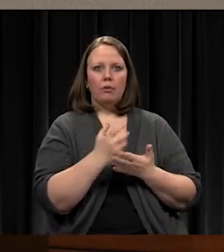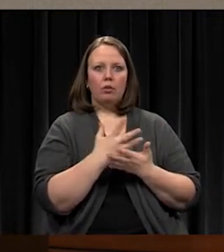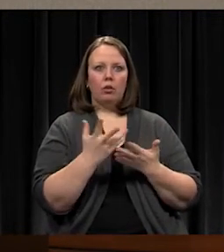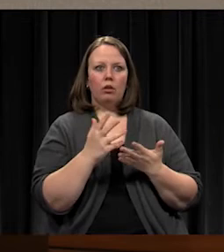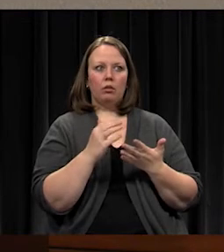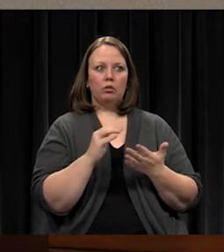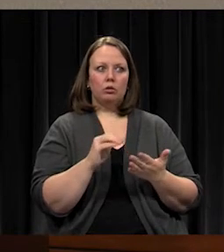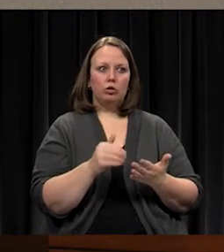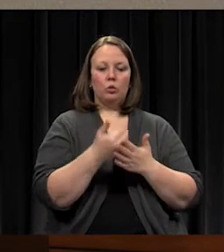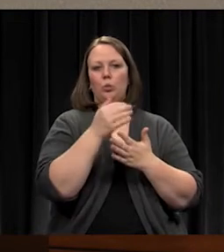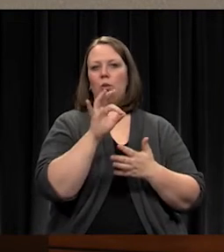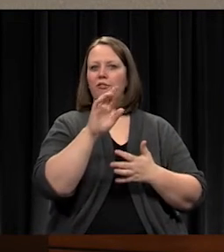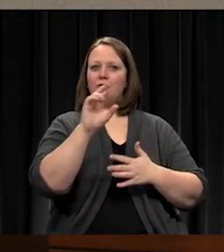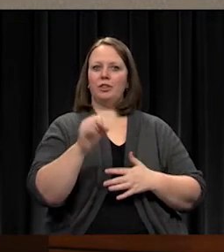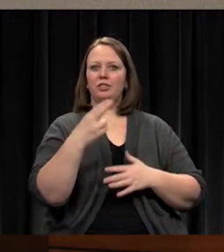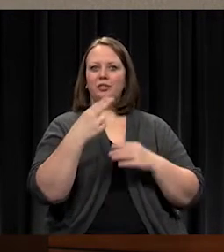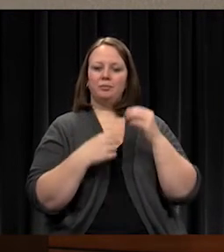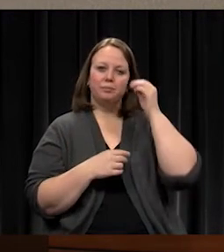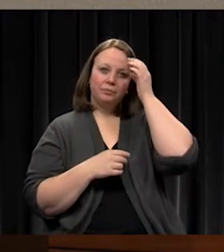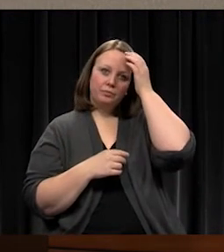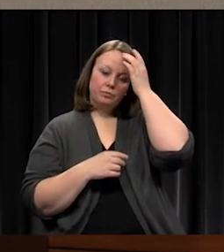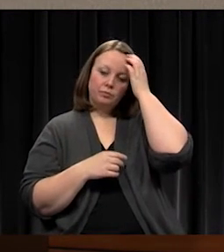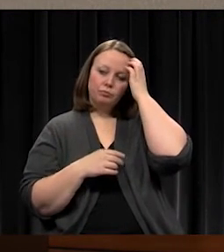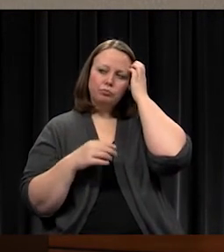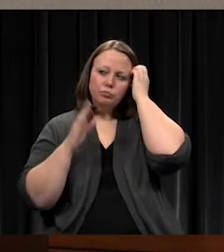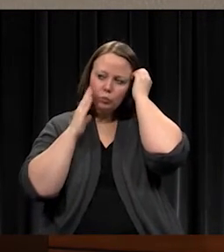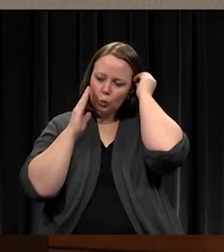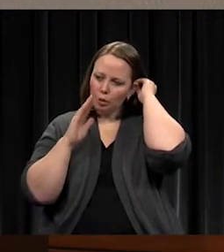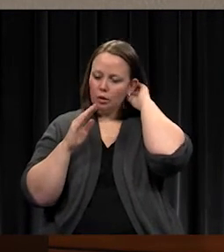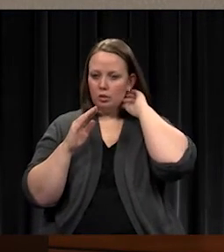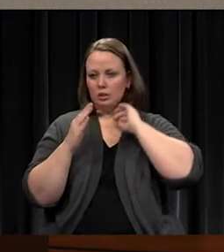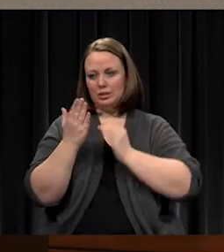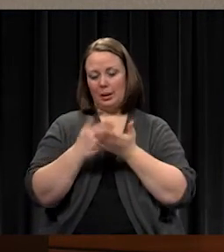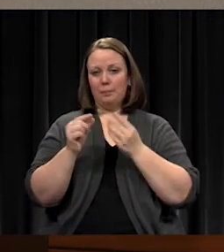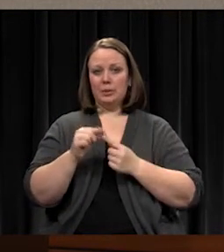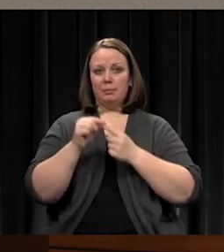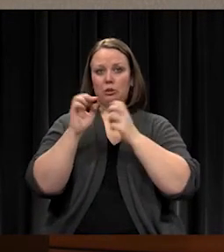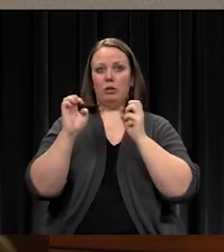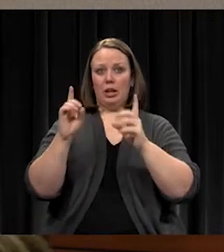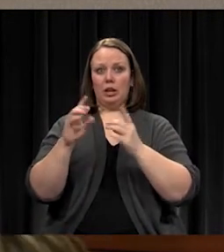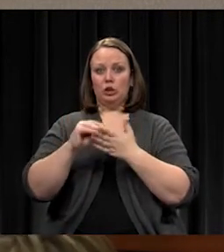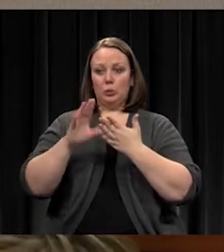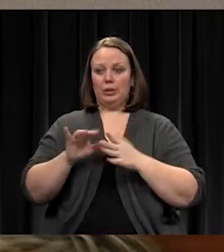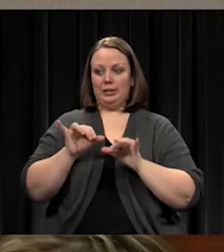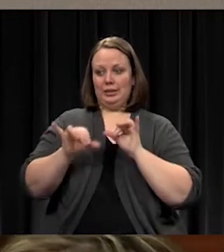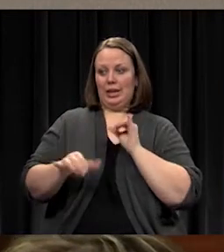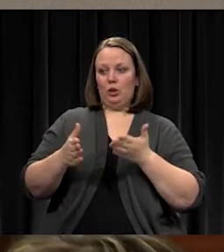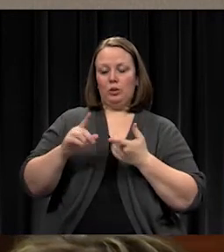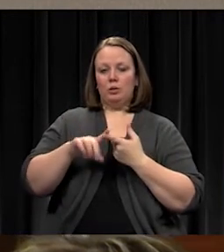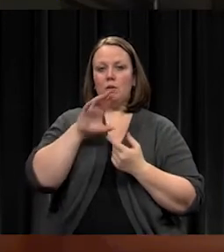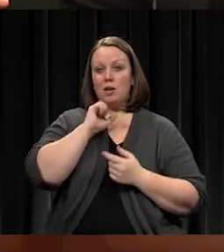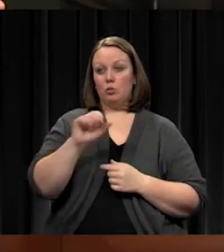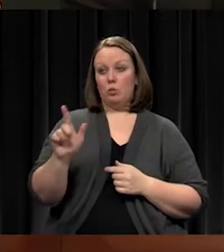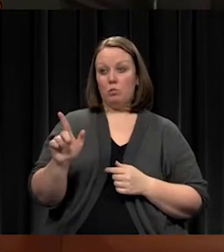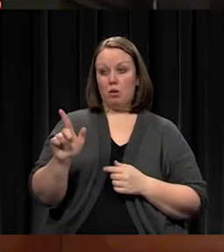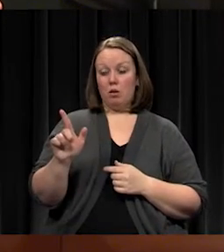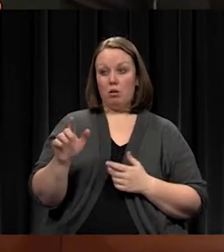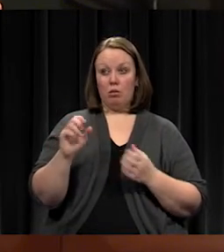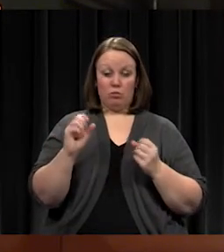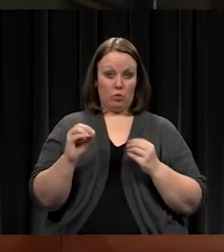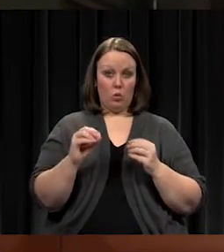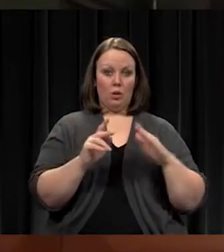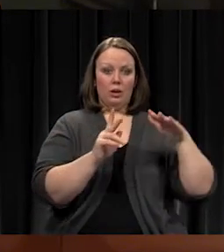and fresh and solid. So I know some of our special ed students are here until age 21, right? So will their kindergarten and pre-K